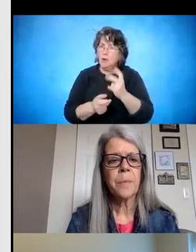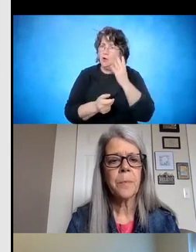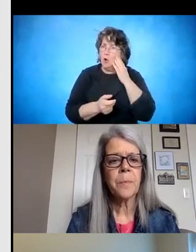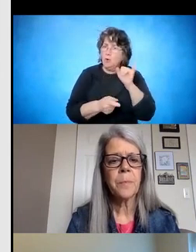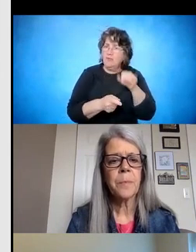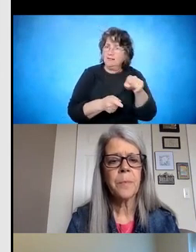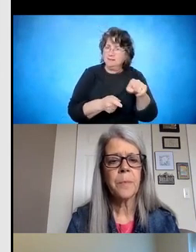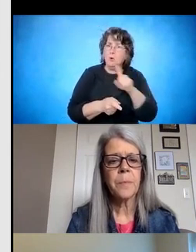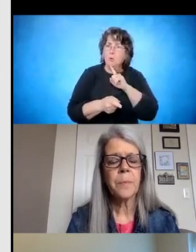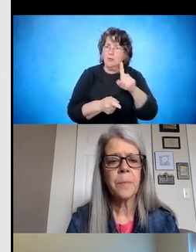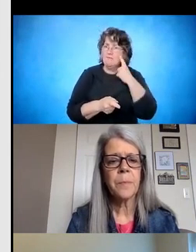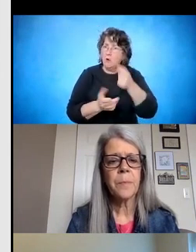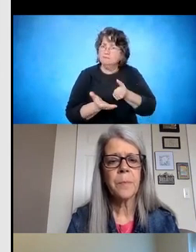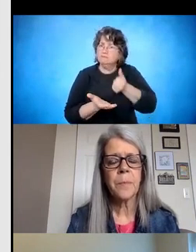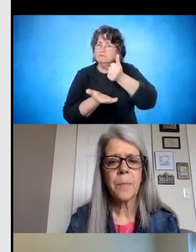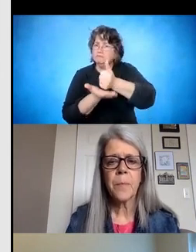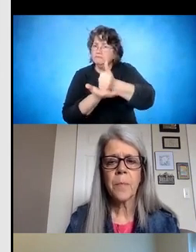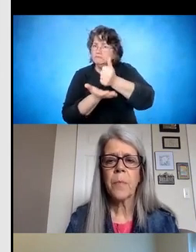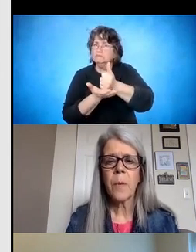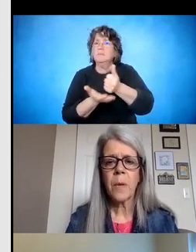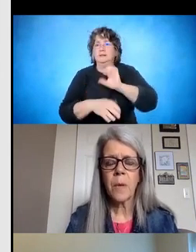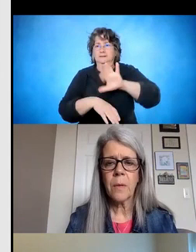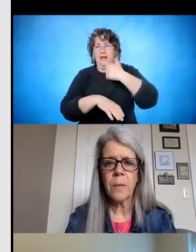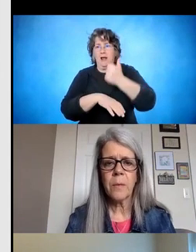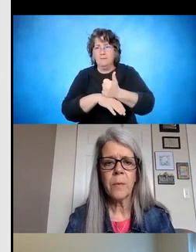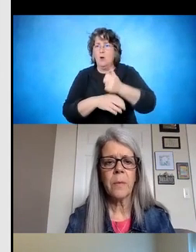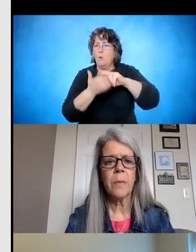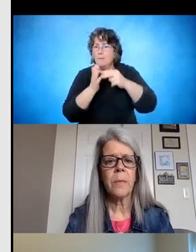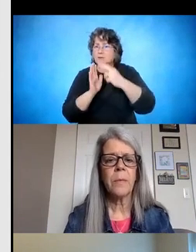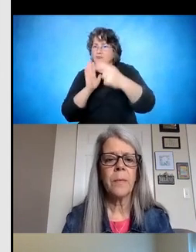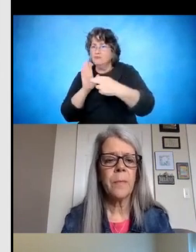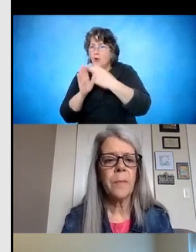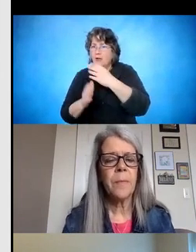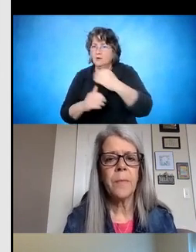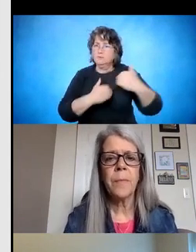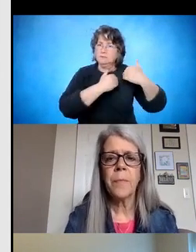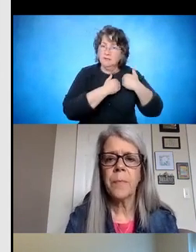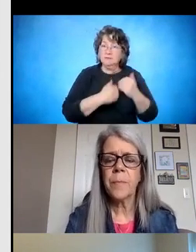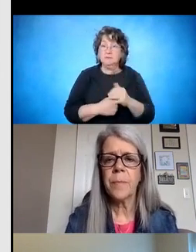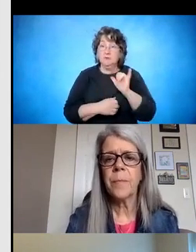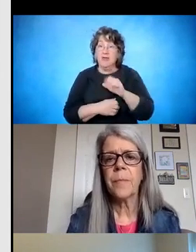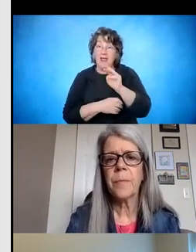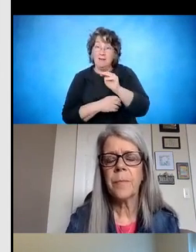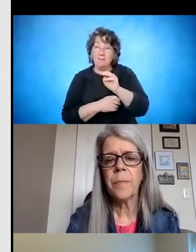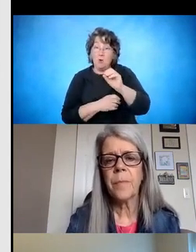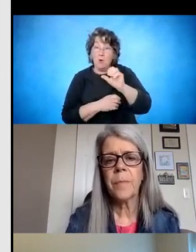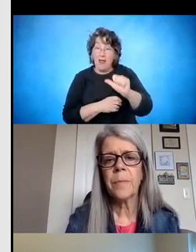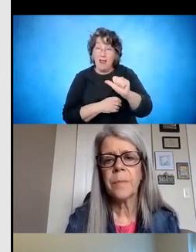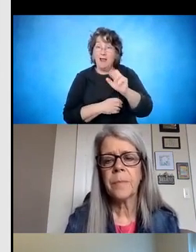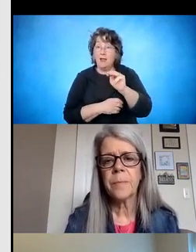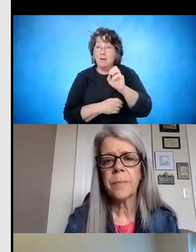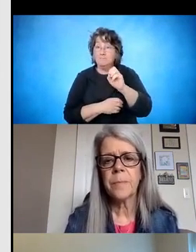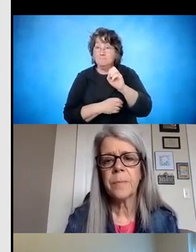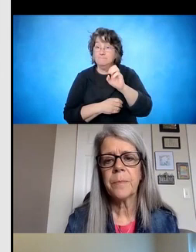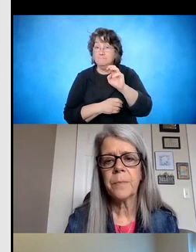defining these roles and responsibilities. So that state-level MOA or memorandum of agreement really gives that state-level guidance, but